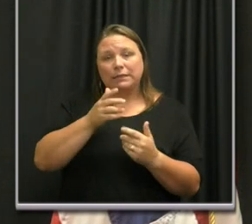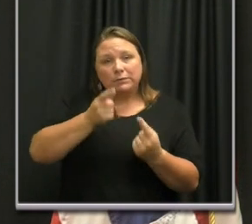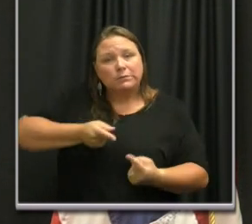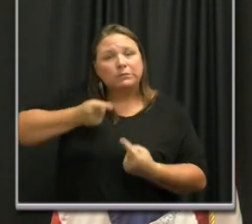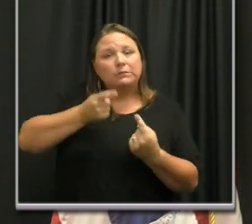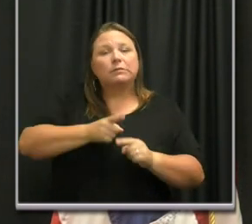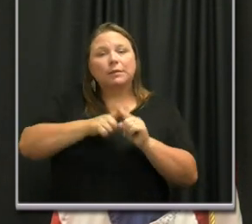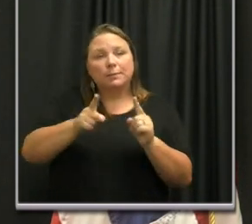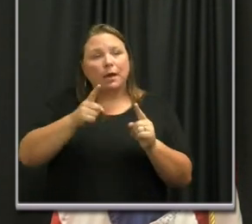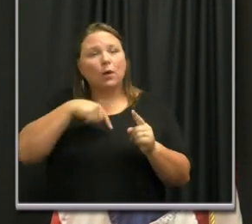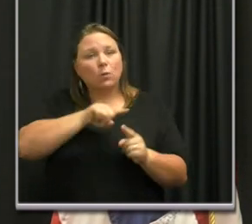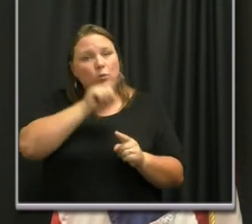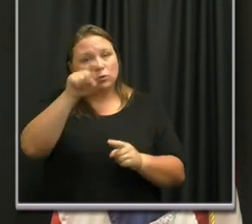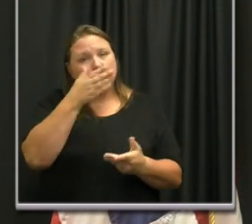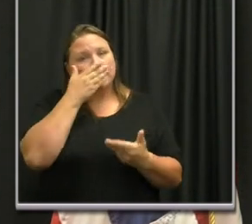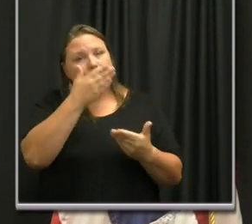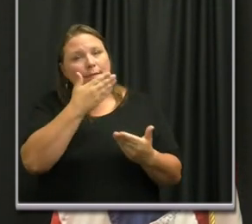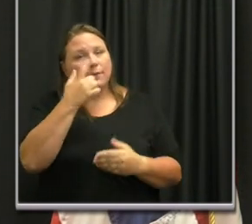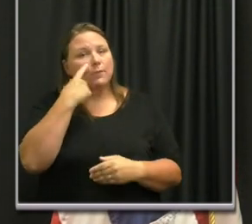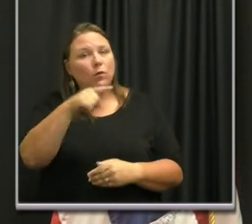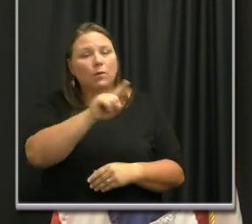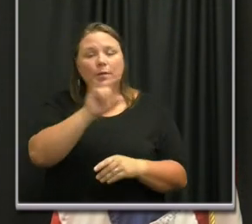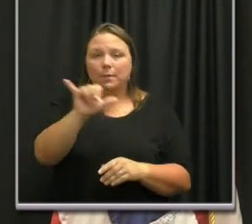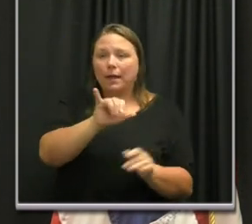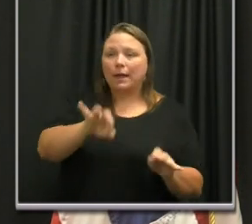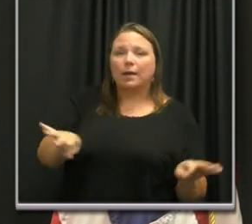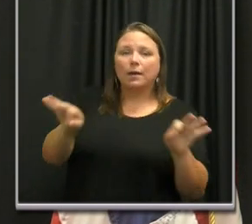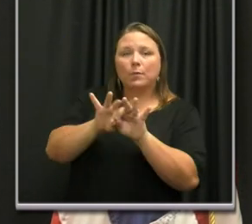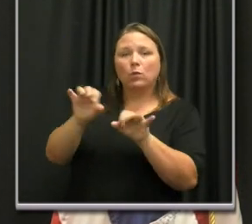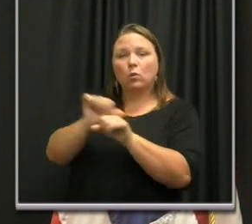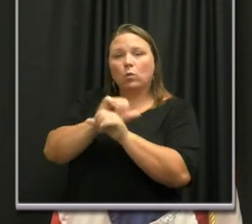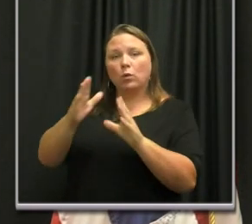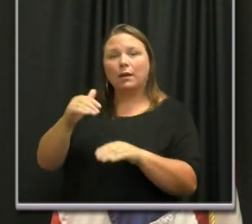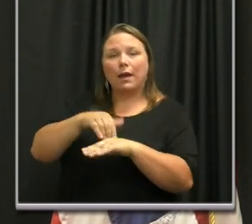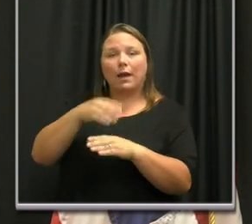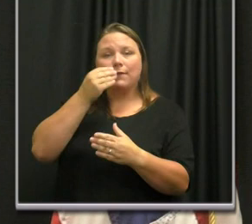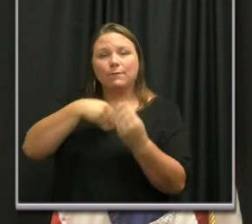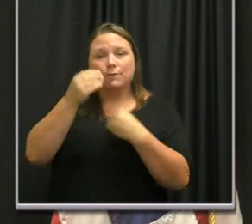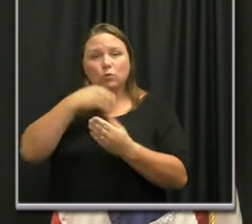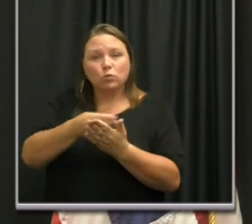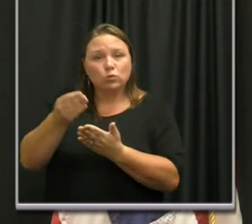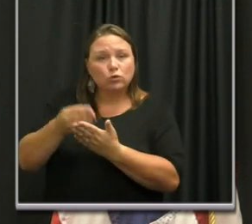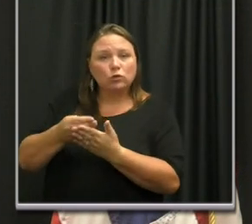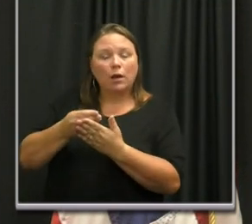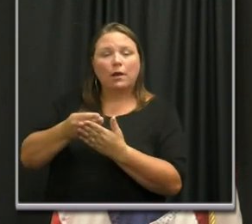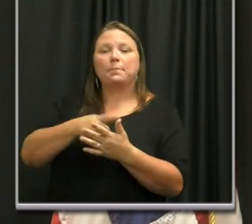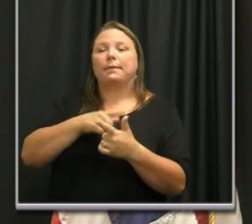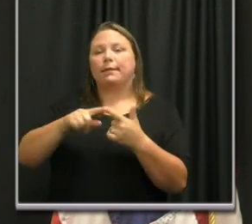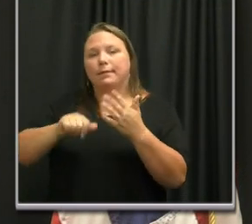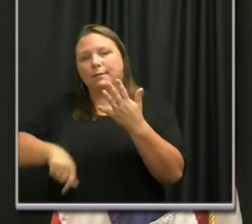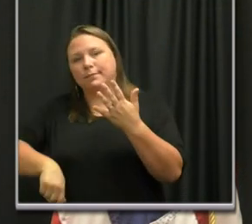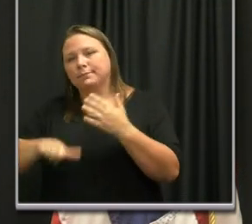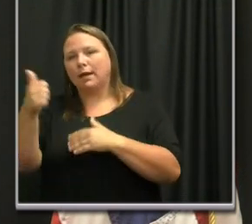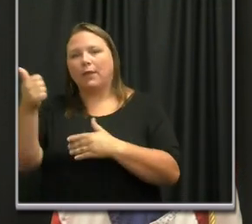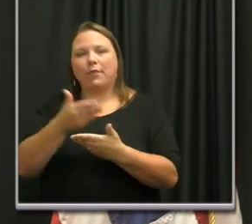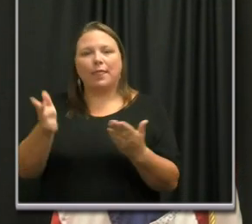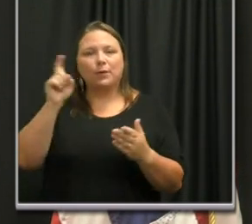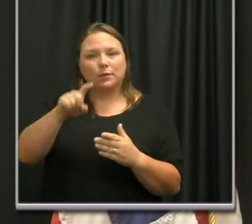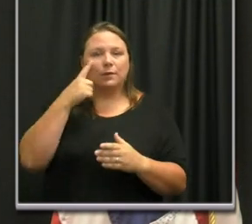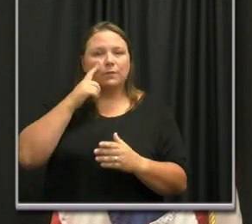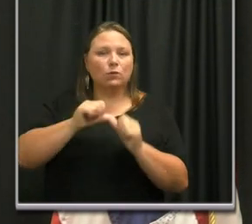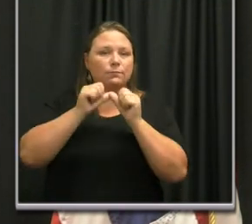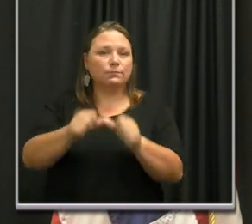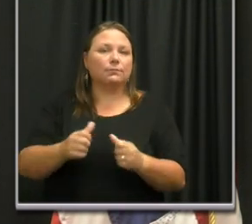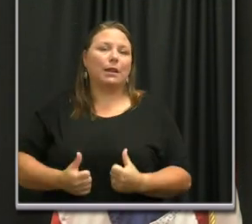And they deserve our gratitude, just like the essential workers in our grocery stores and all the other things that we need to get our life going.